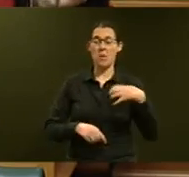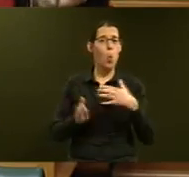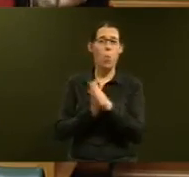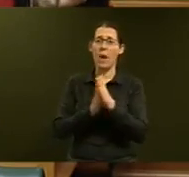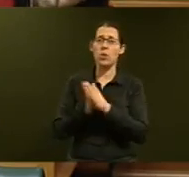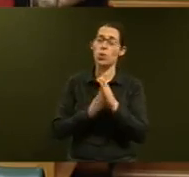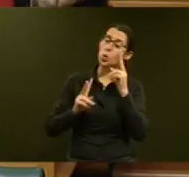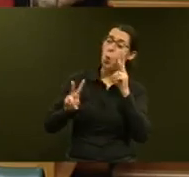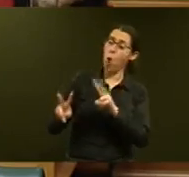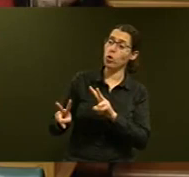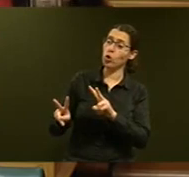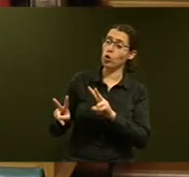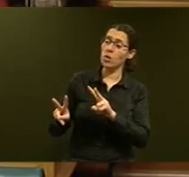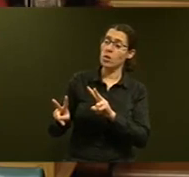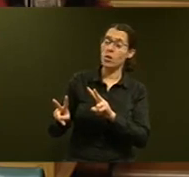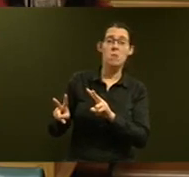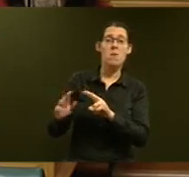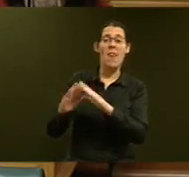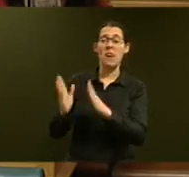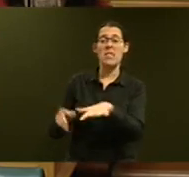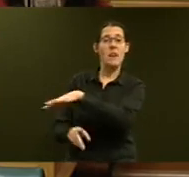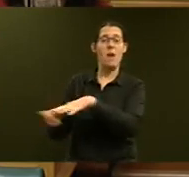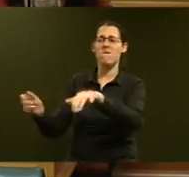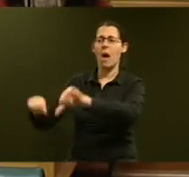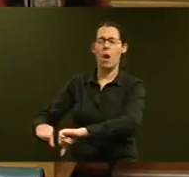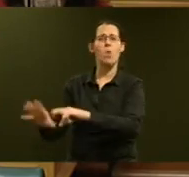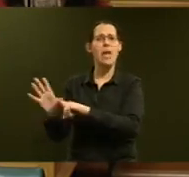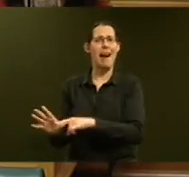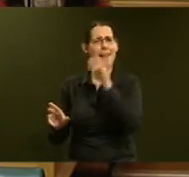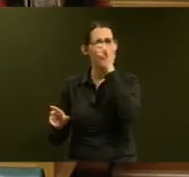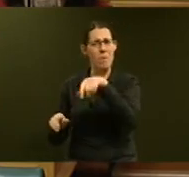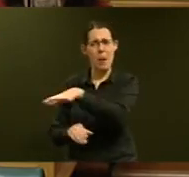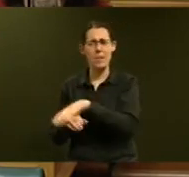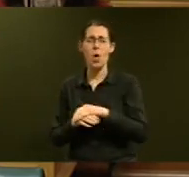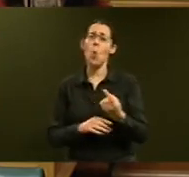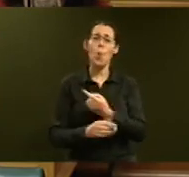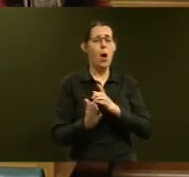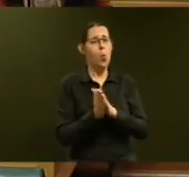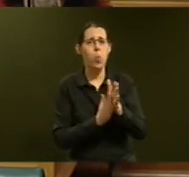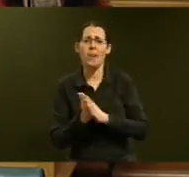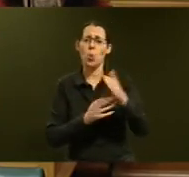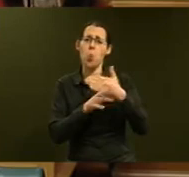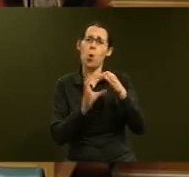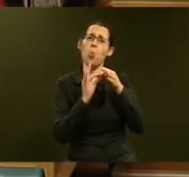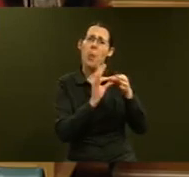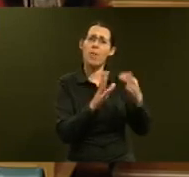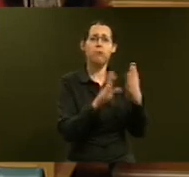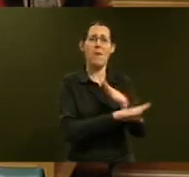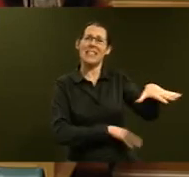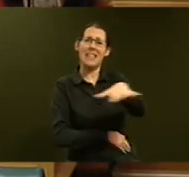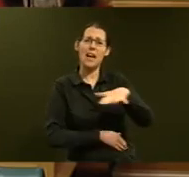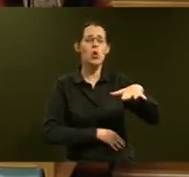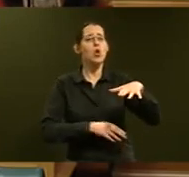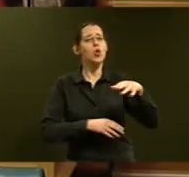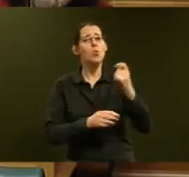We're willing to roll up our sleeves to work with the private sector and build houses. It's as simple